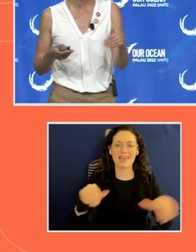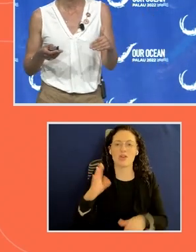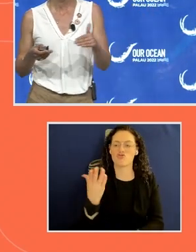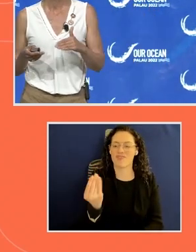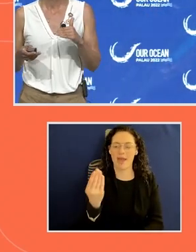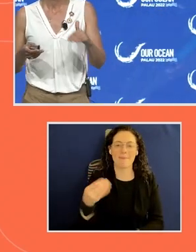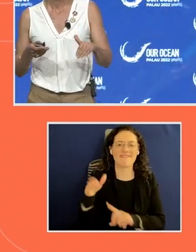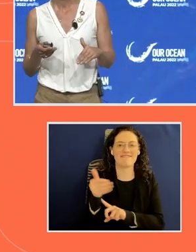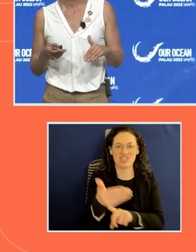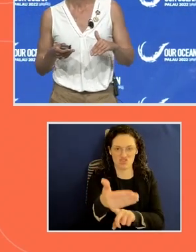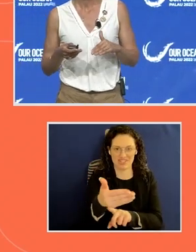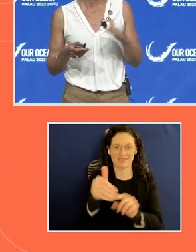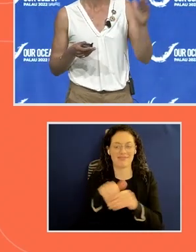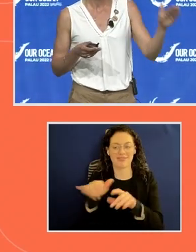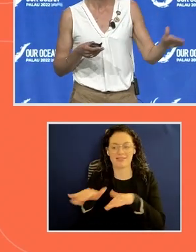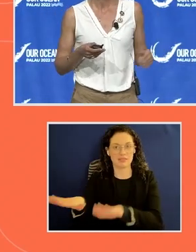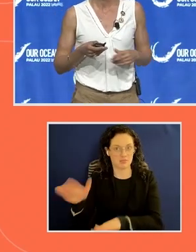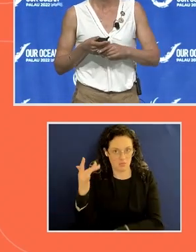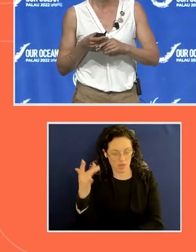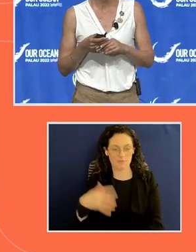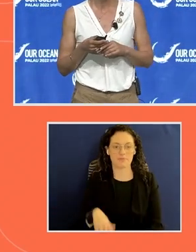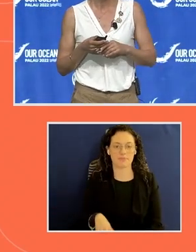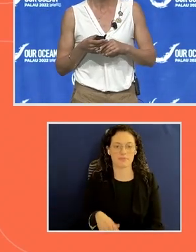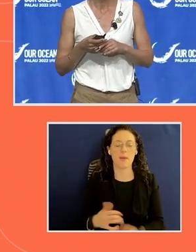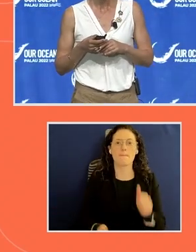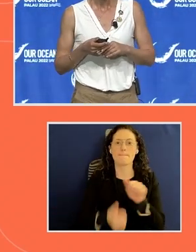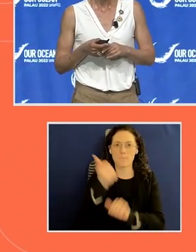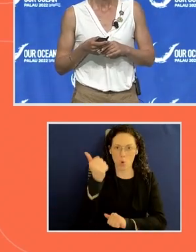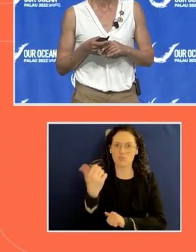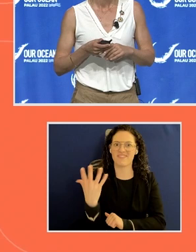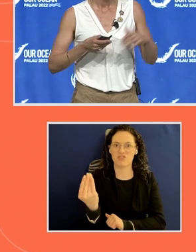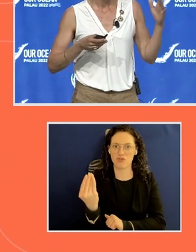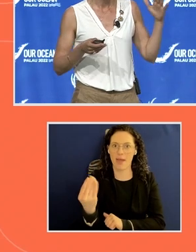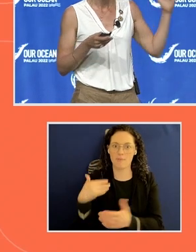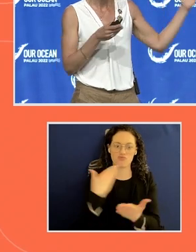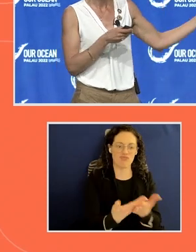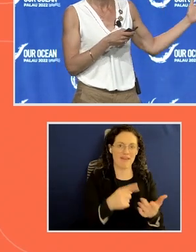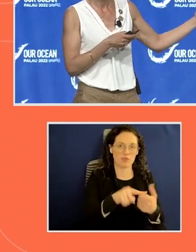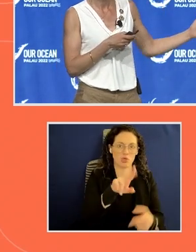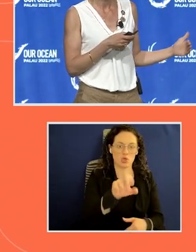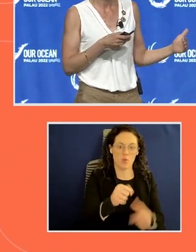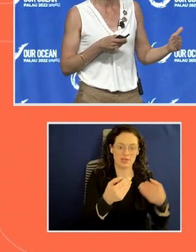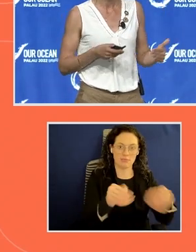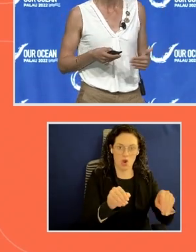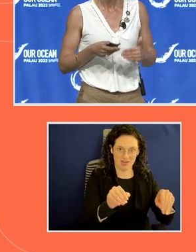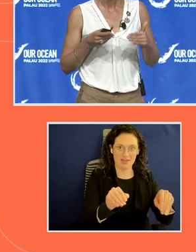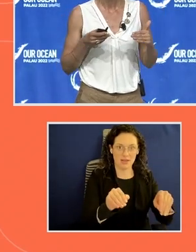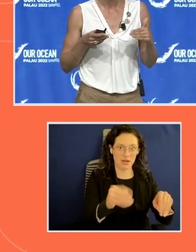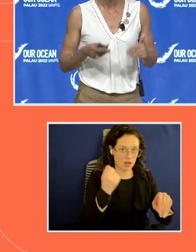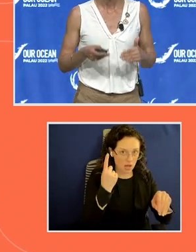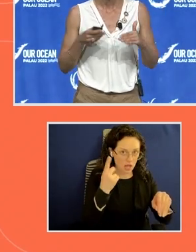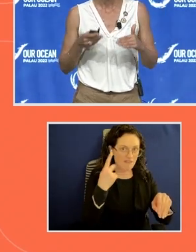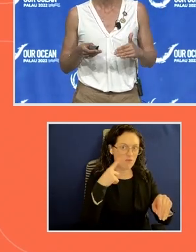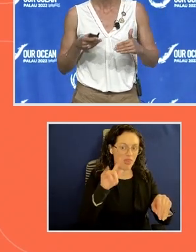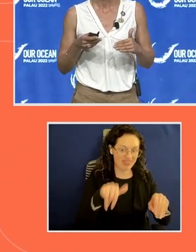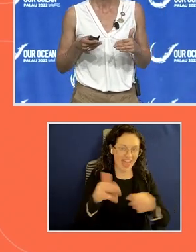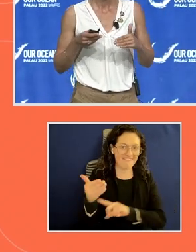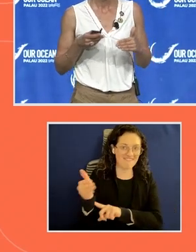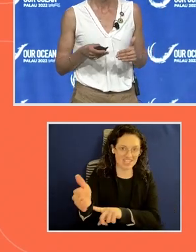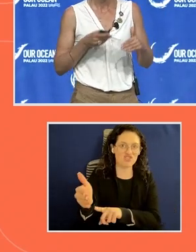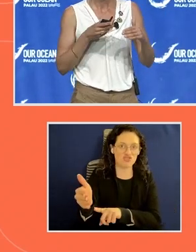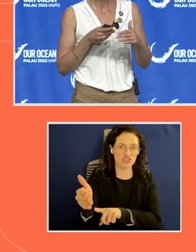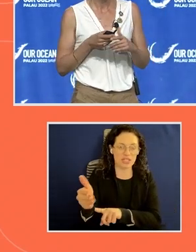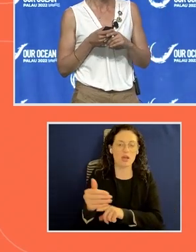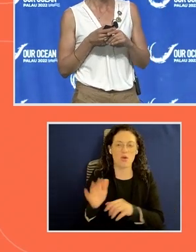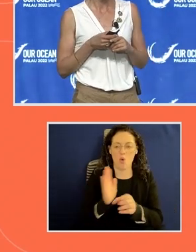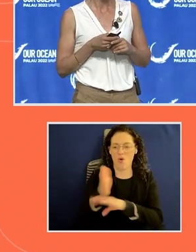the vast majority of that blue swimming crab was coming into the U.S. market. And it was for that particular fishery over 8,000